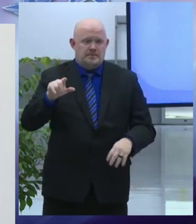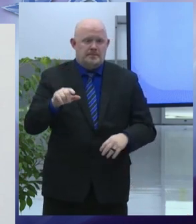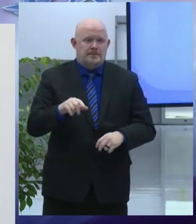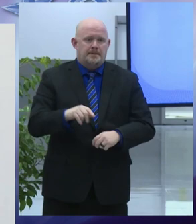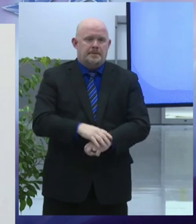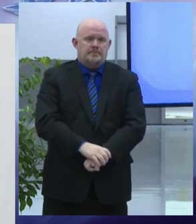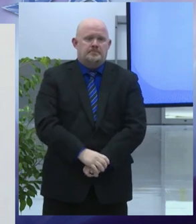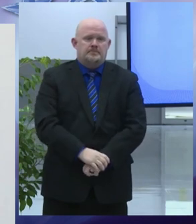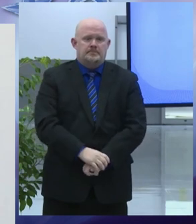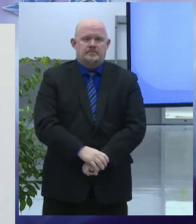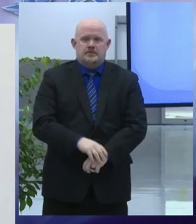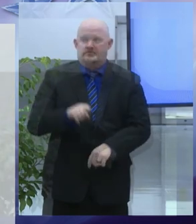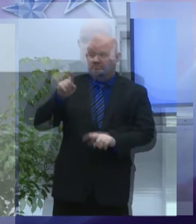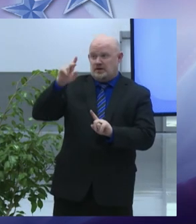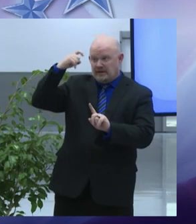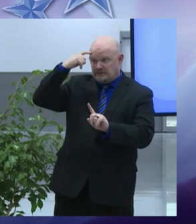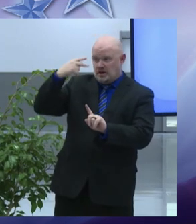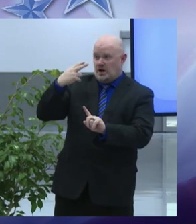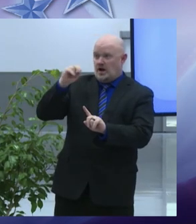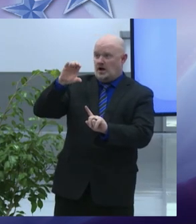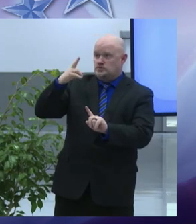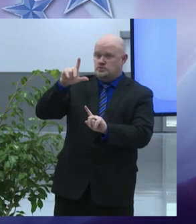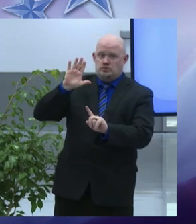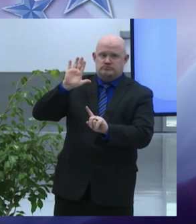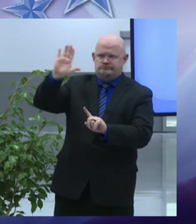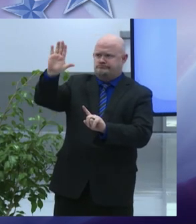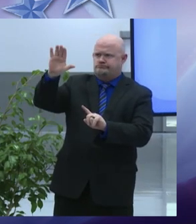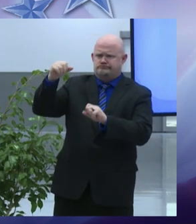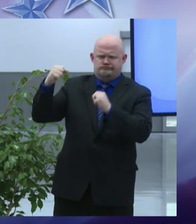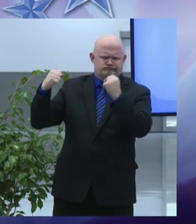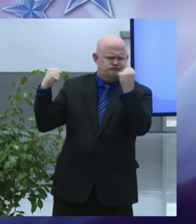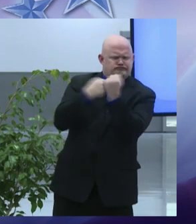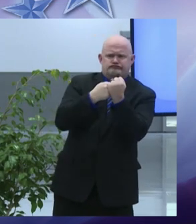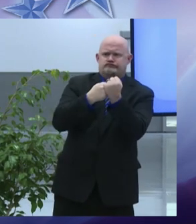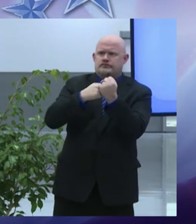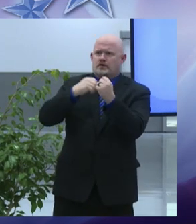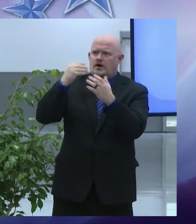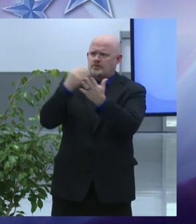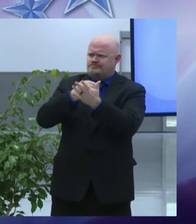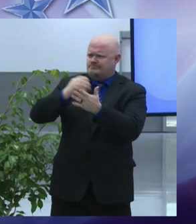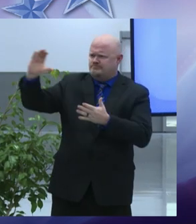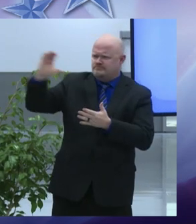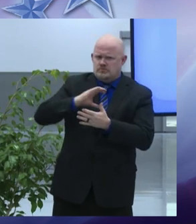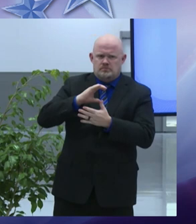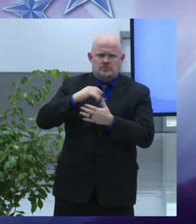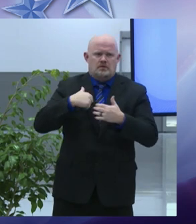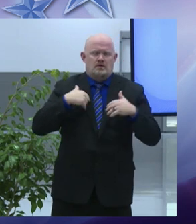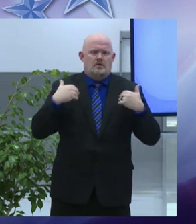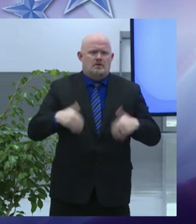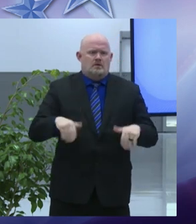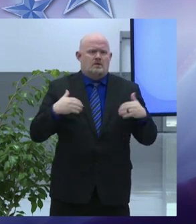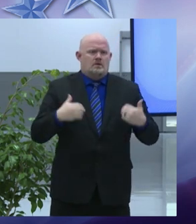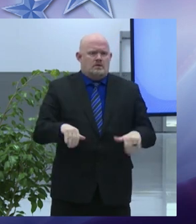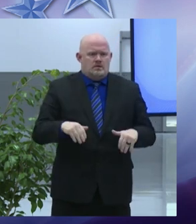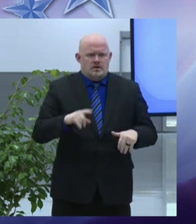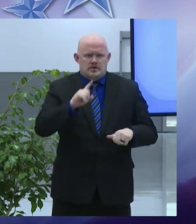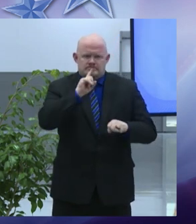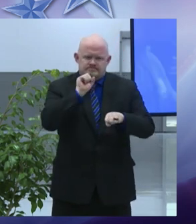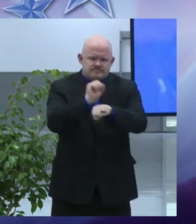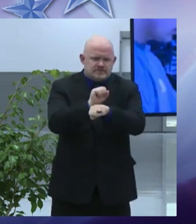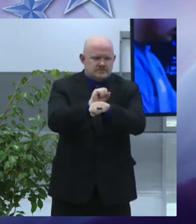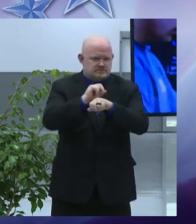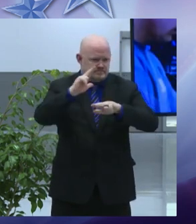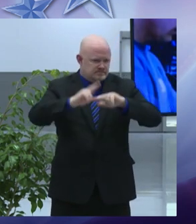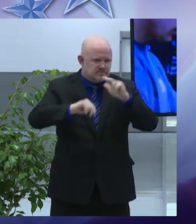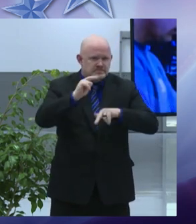city and atop our skyline in addition to these brick and mortar and business successes there are multiple syracuse